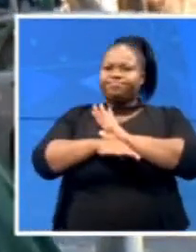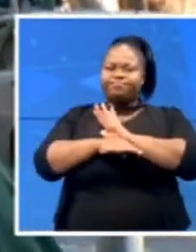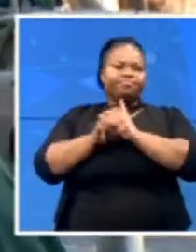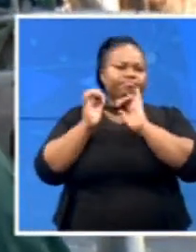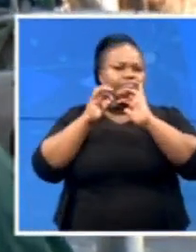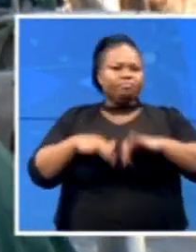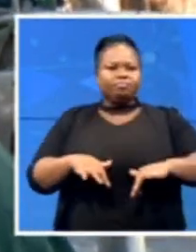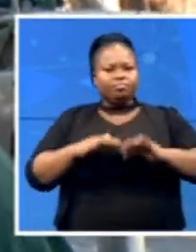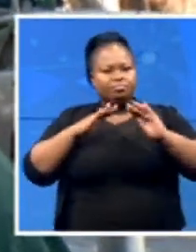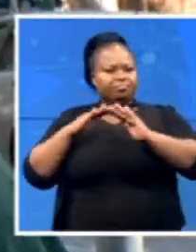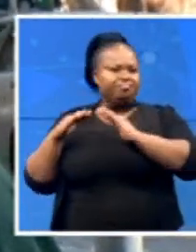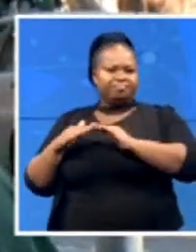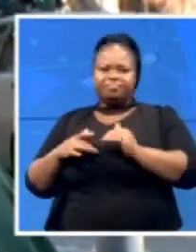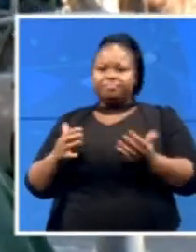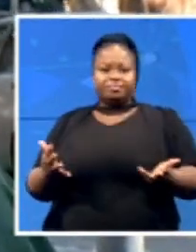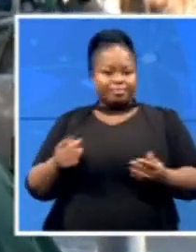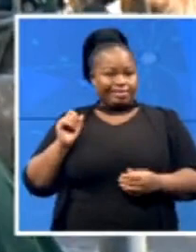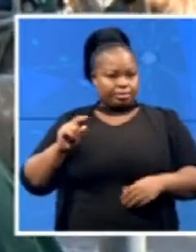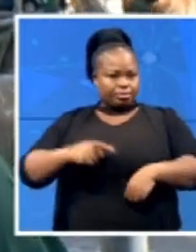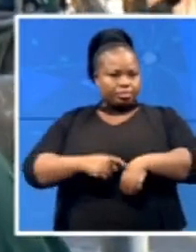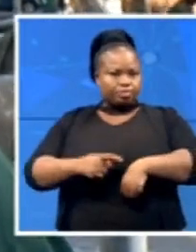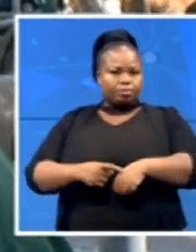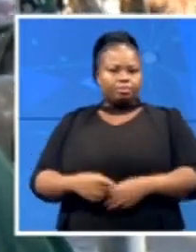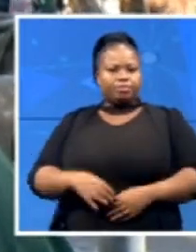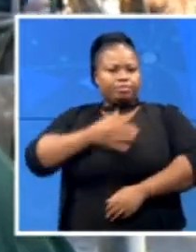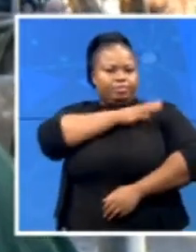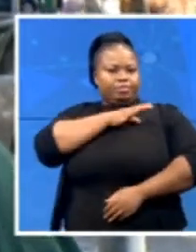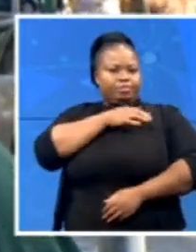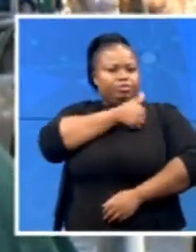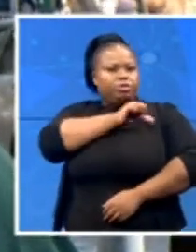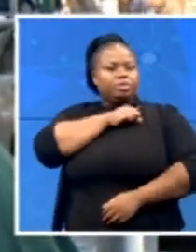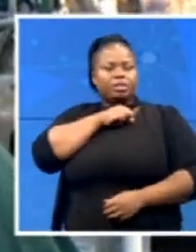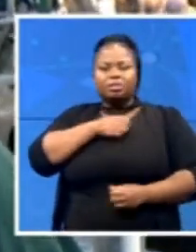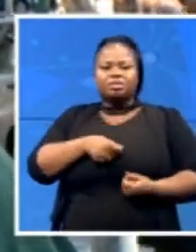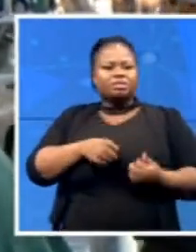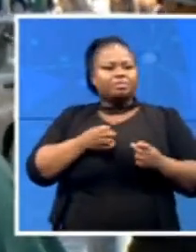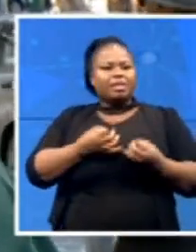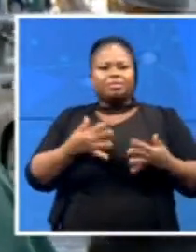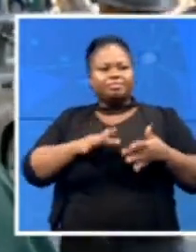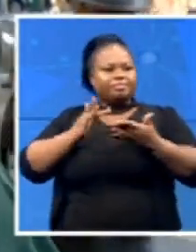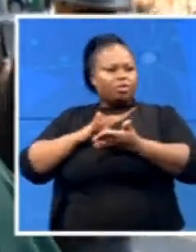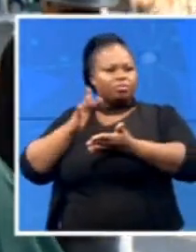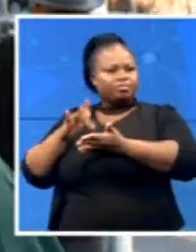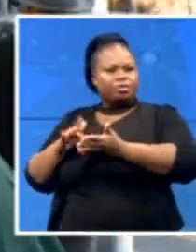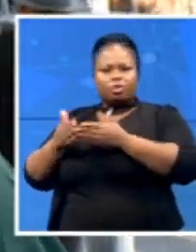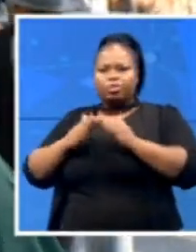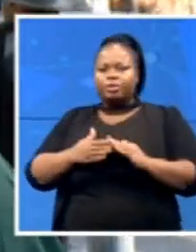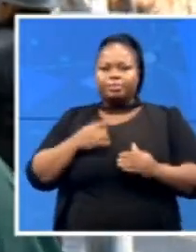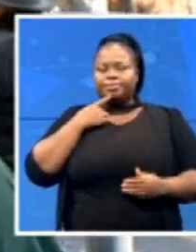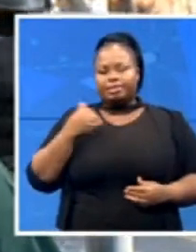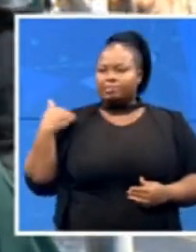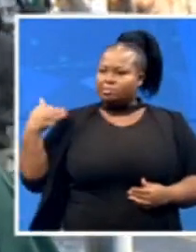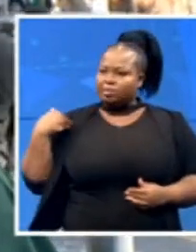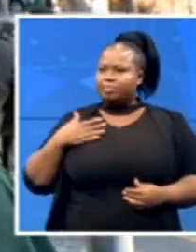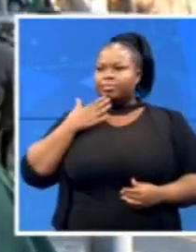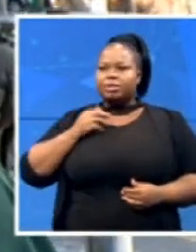that very moment, clinics, hospitals, dialysis centers, communities were pleading for us for clean drinking water. Some of the areas have